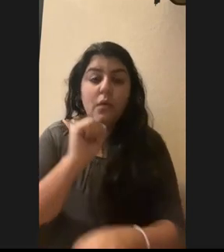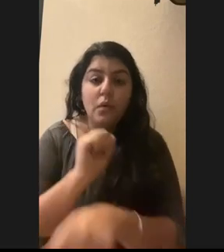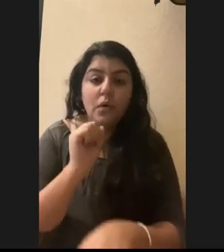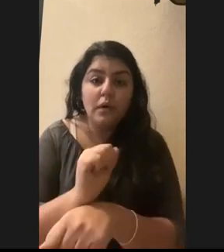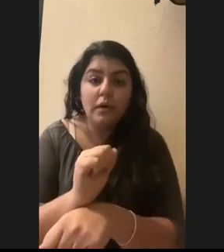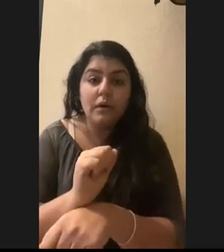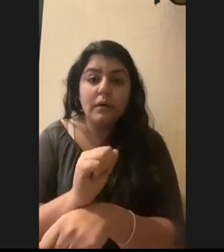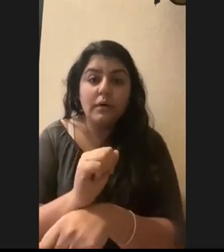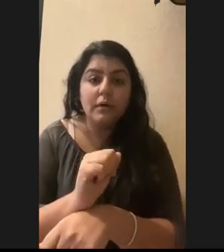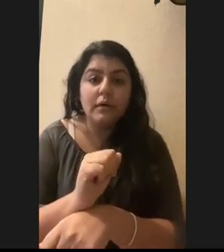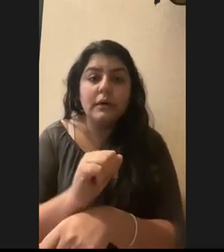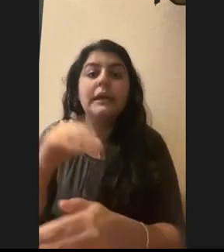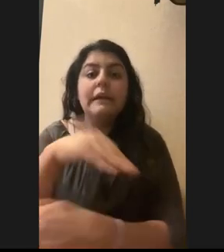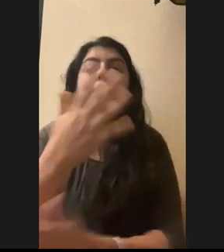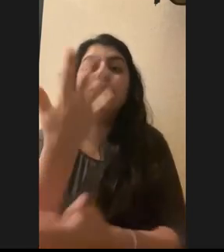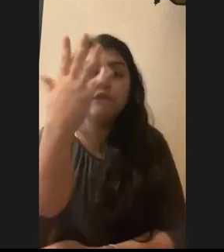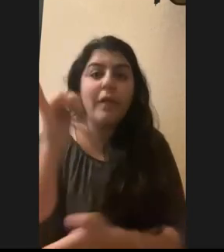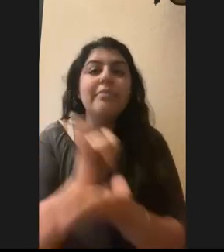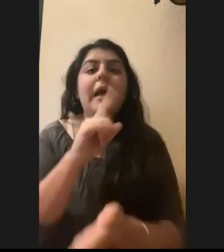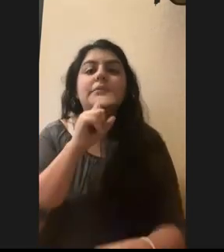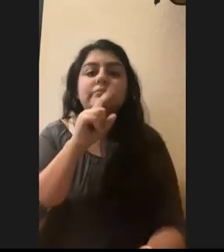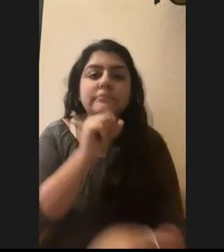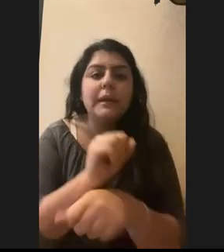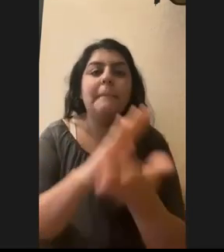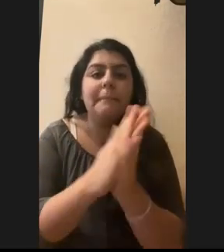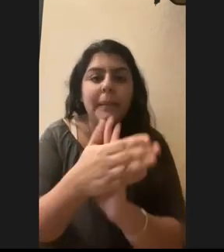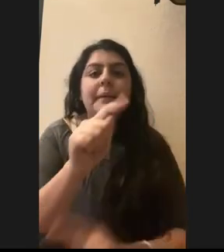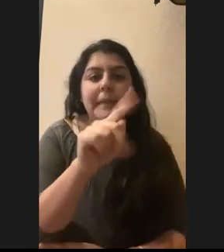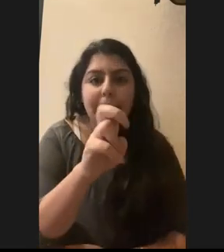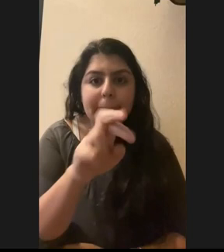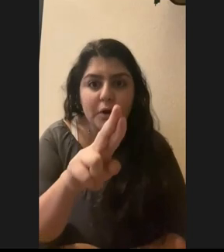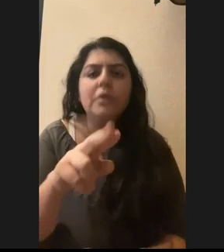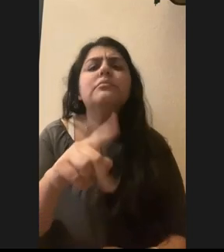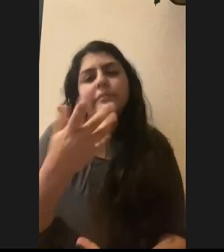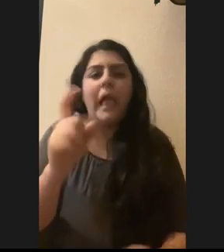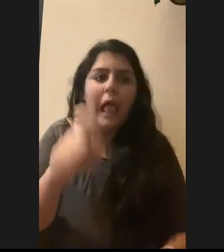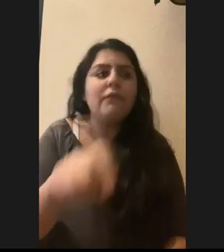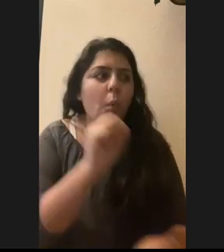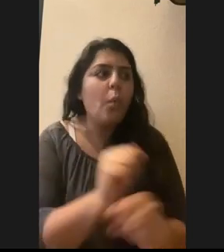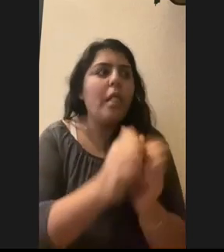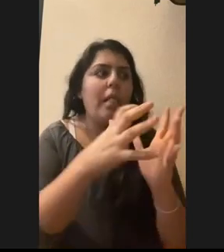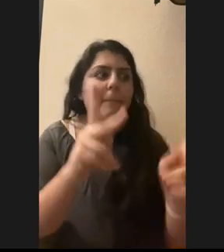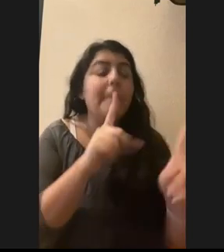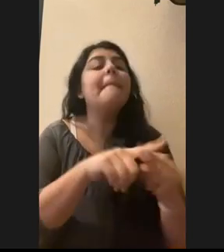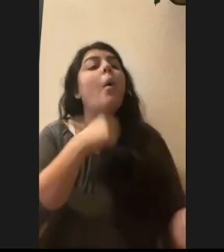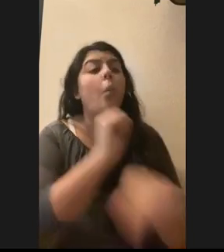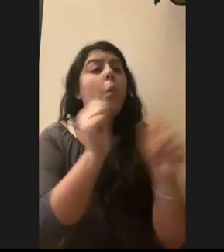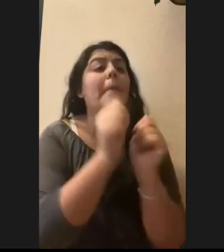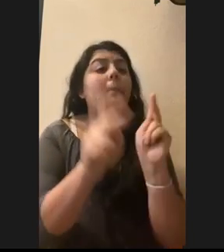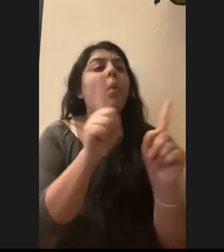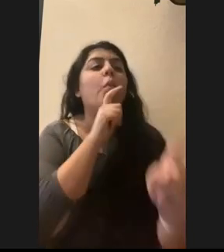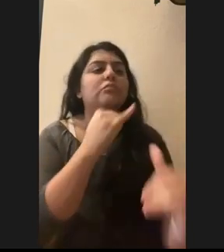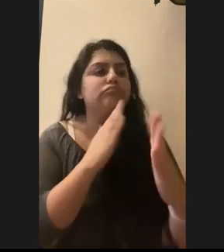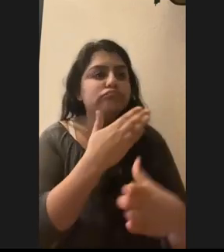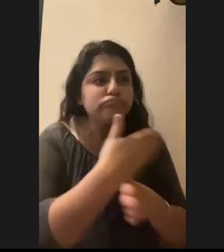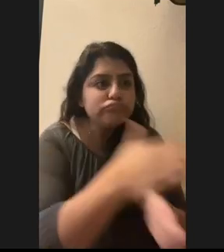timber. So we have to work with a lot of different people. Um, but I like meeting the people who have the same interests as me or similar stuff. So if I study